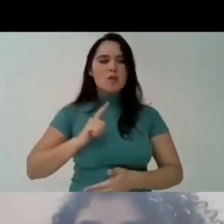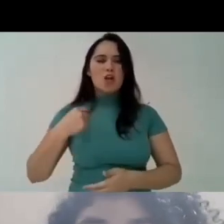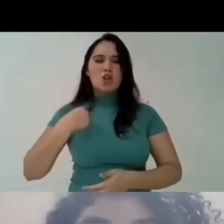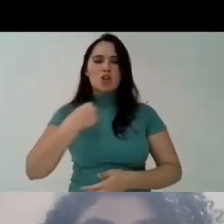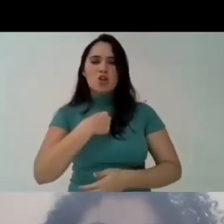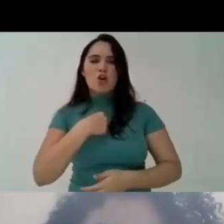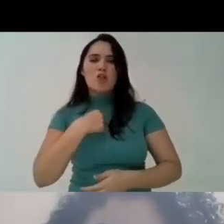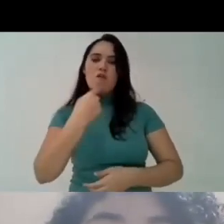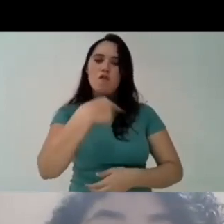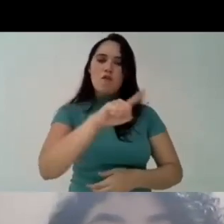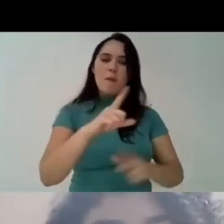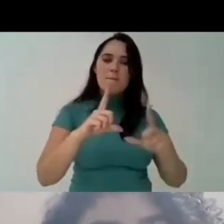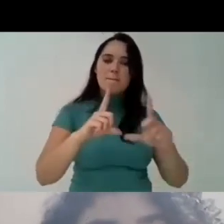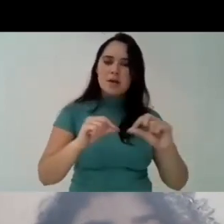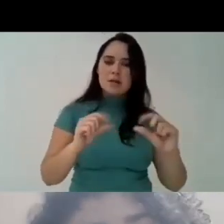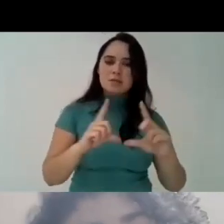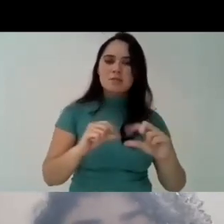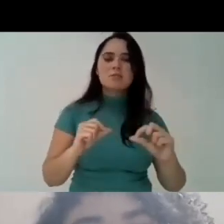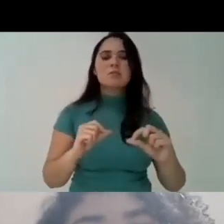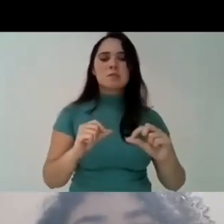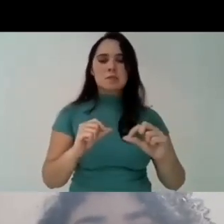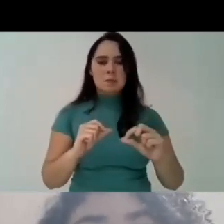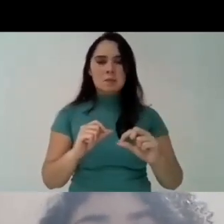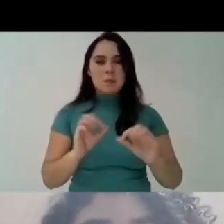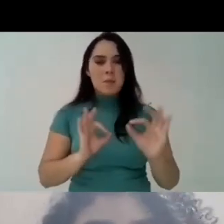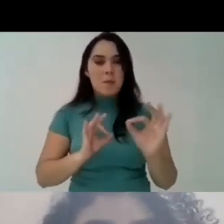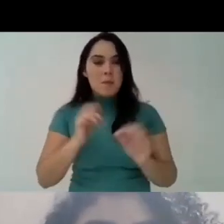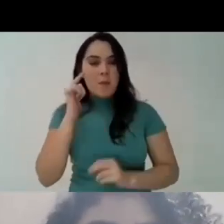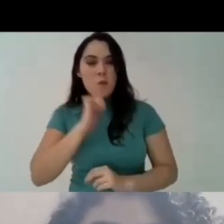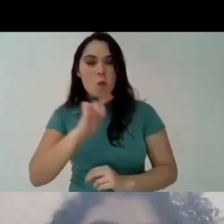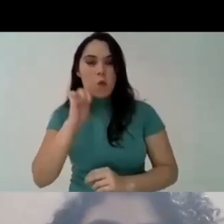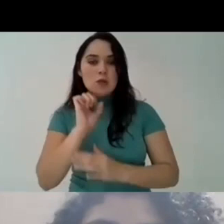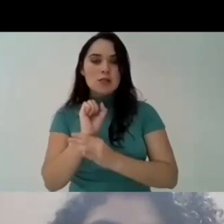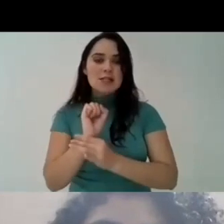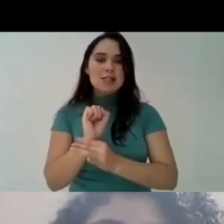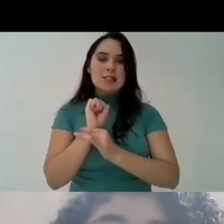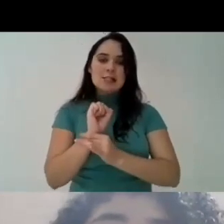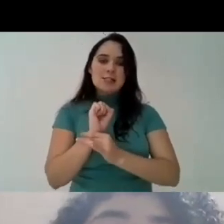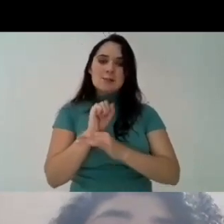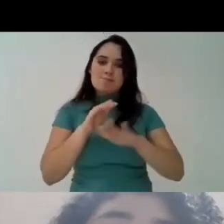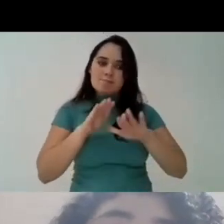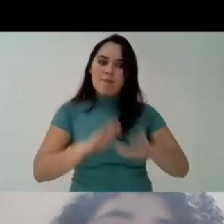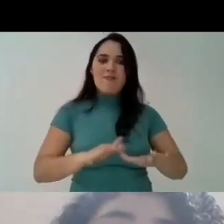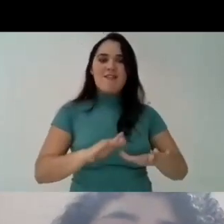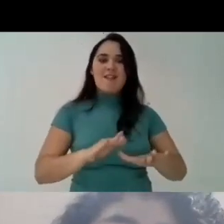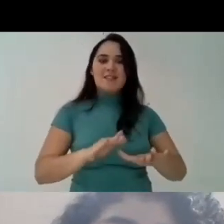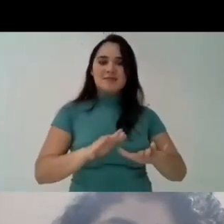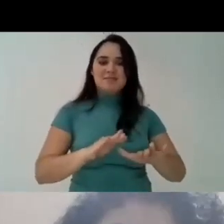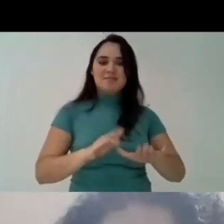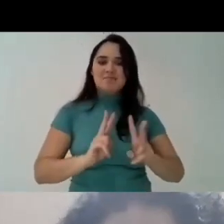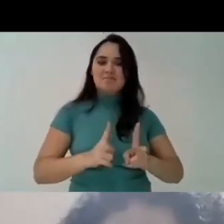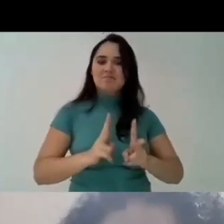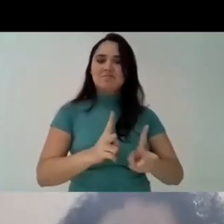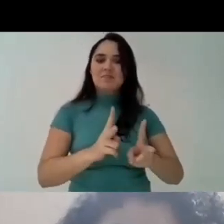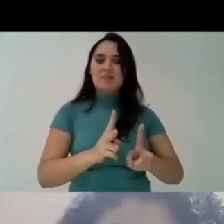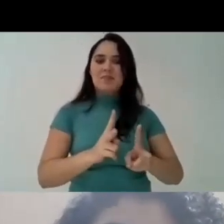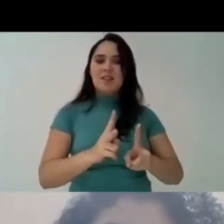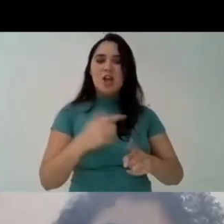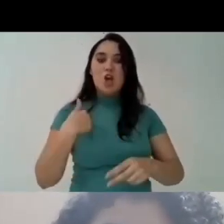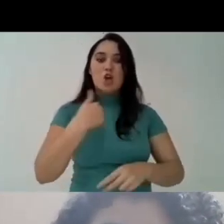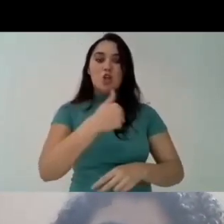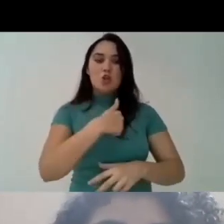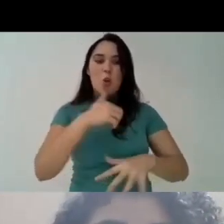and at that point uh to guarantee that scholarship program we mobilized